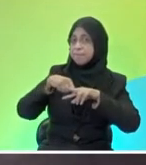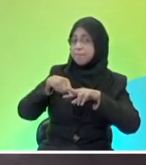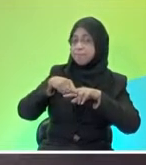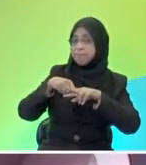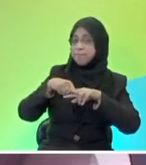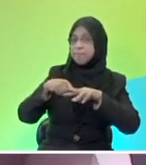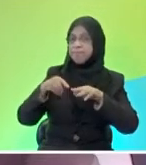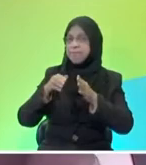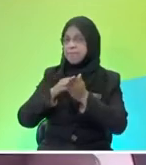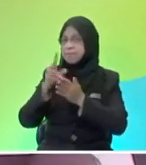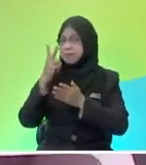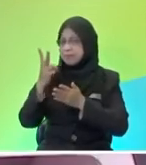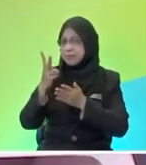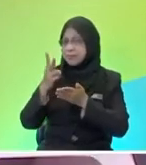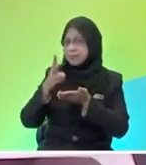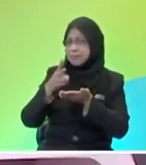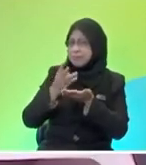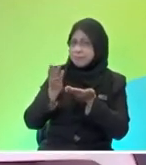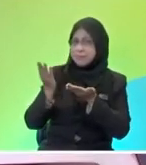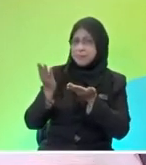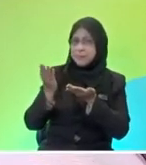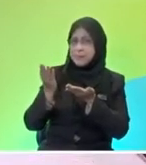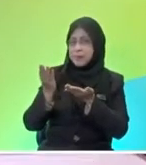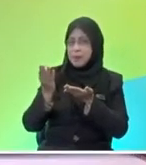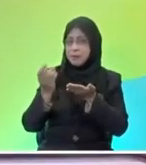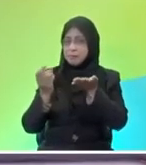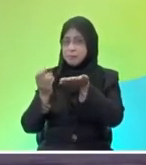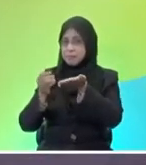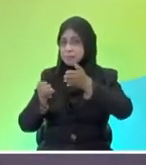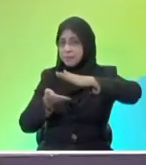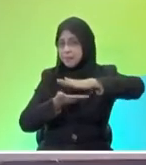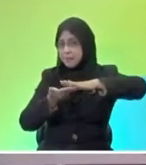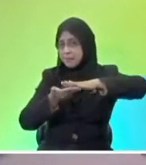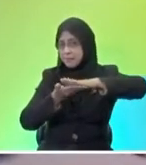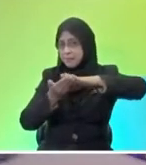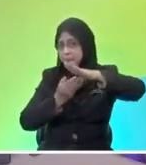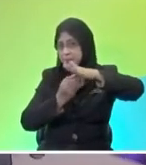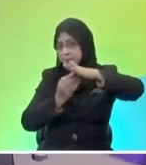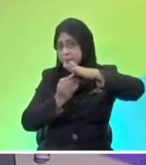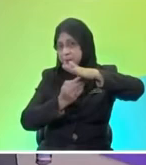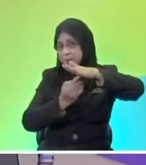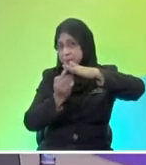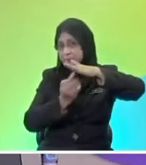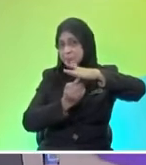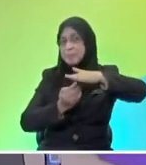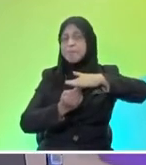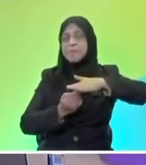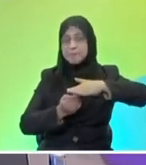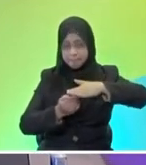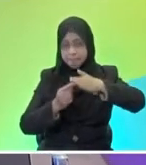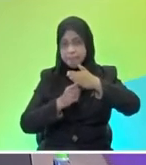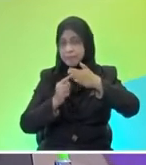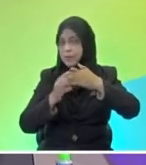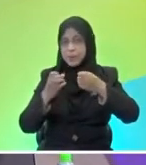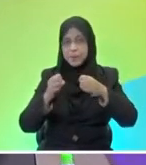So, if you can see clearly, that the trap marks have already faded. Okay, the trap marks